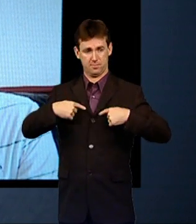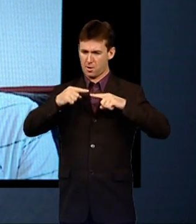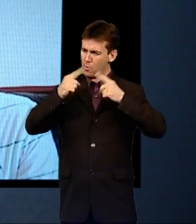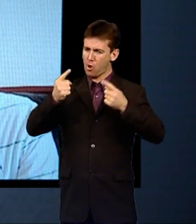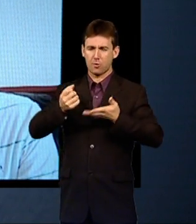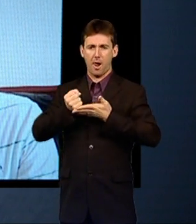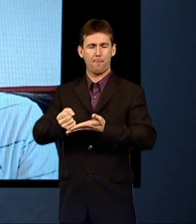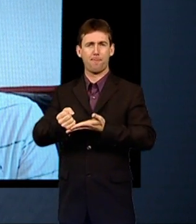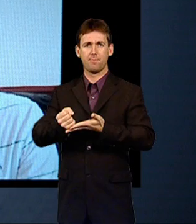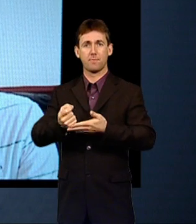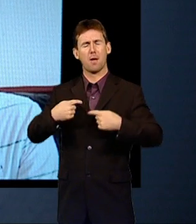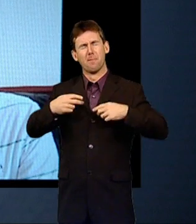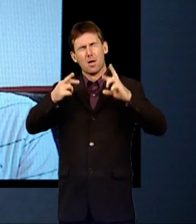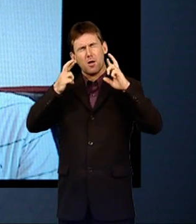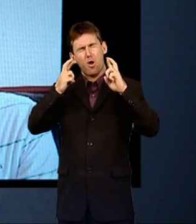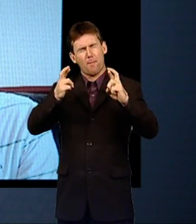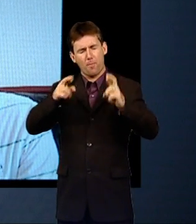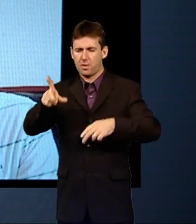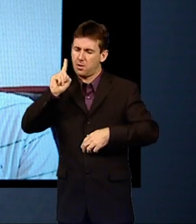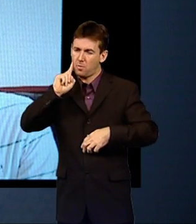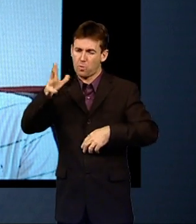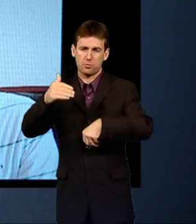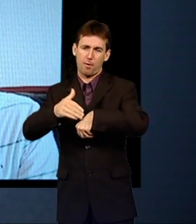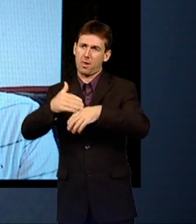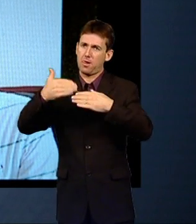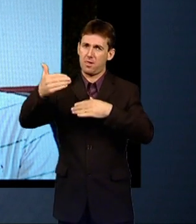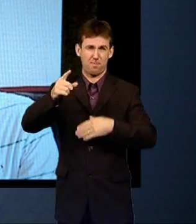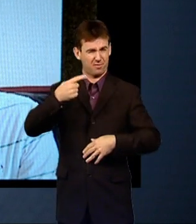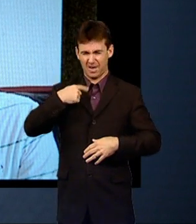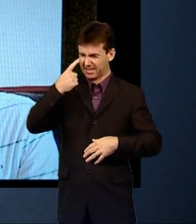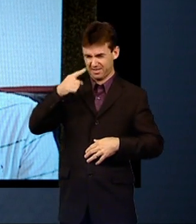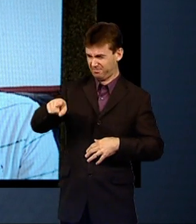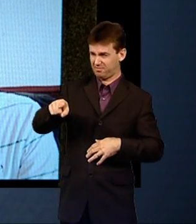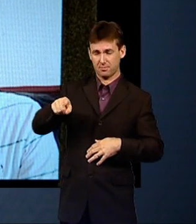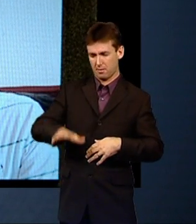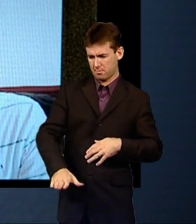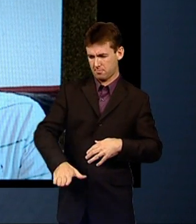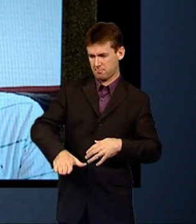But I can see it's well on its way. As he's getting older now, he's getting much stronger.